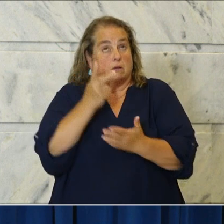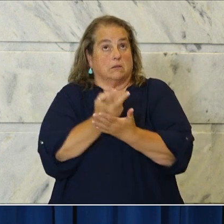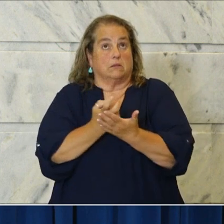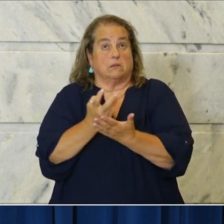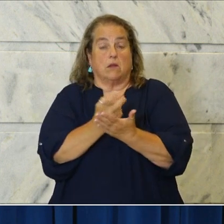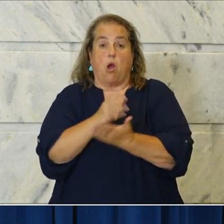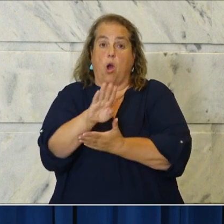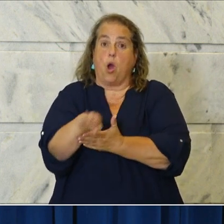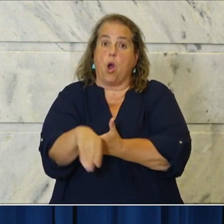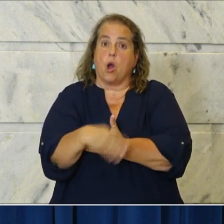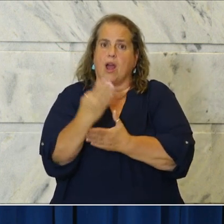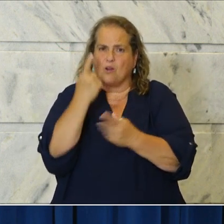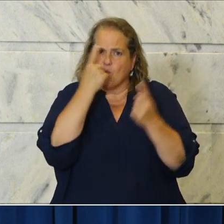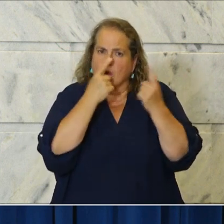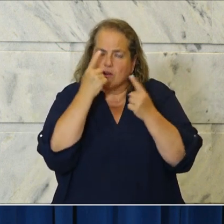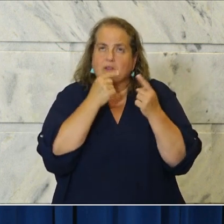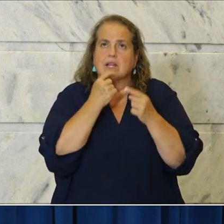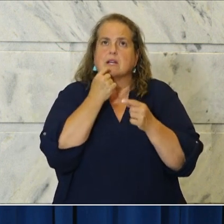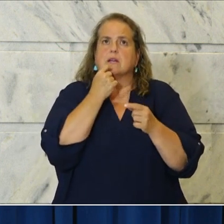Wondering